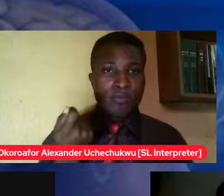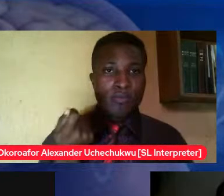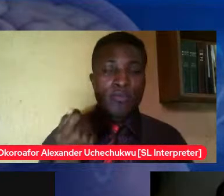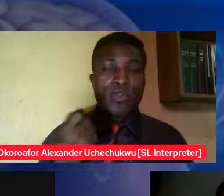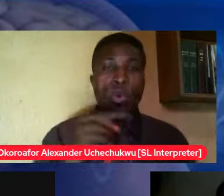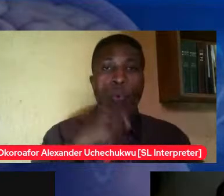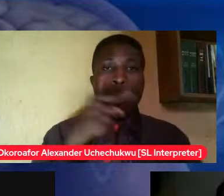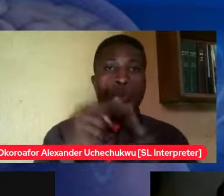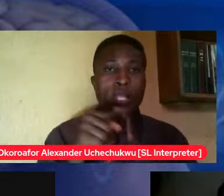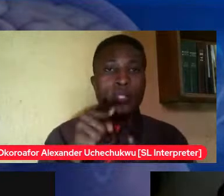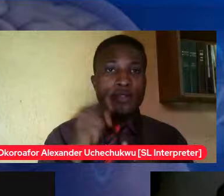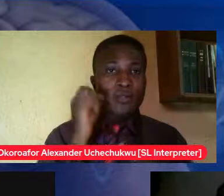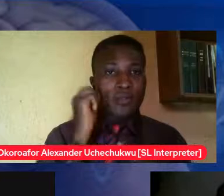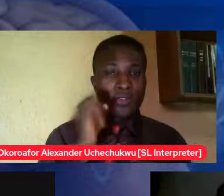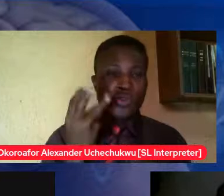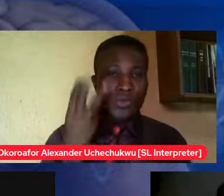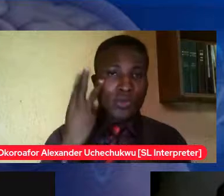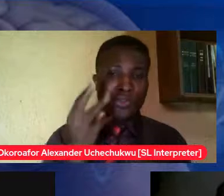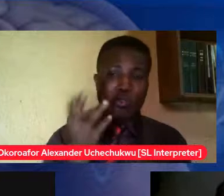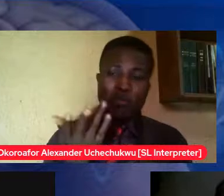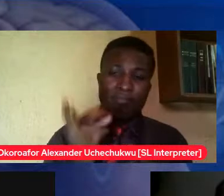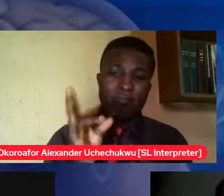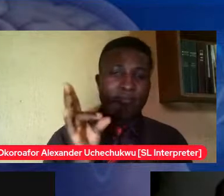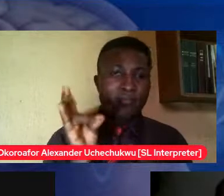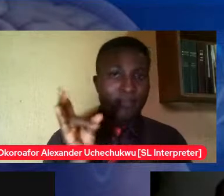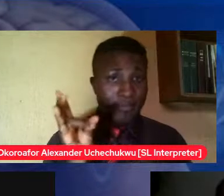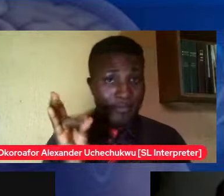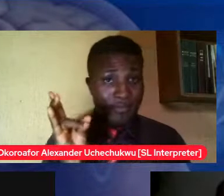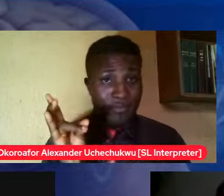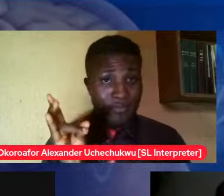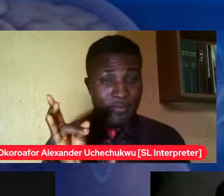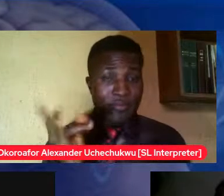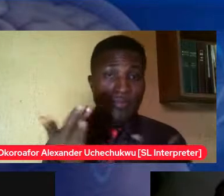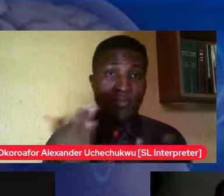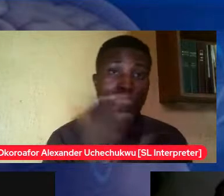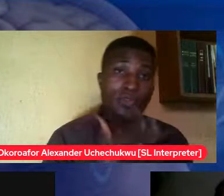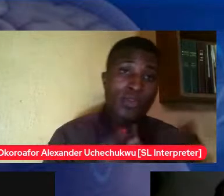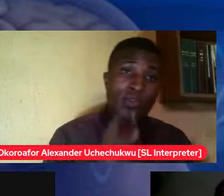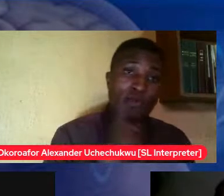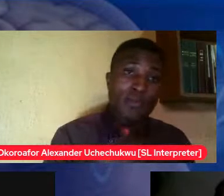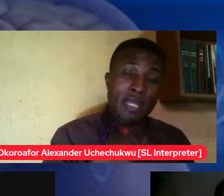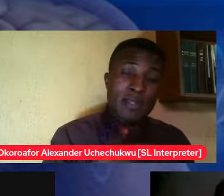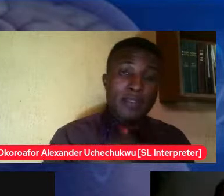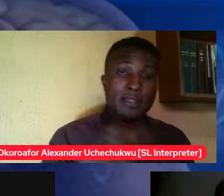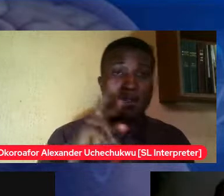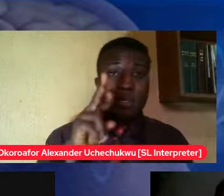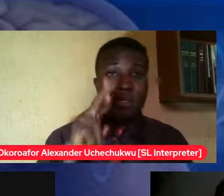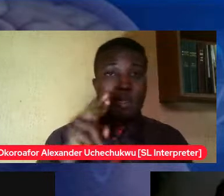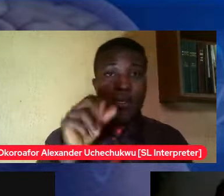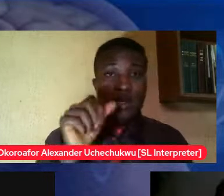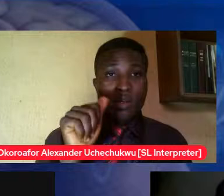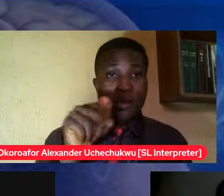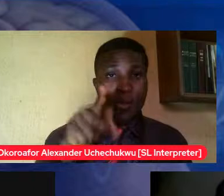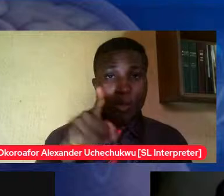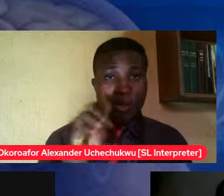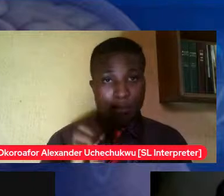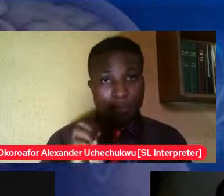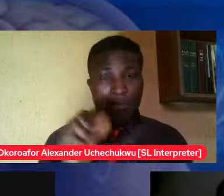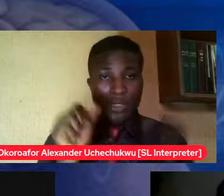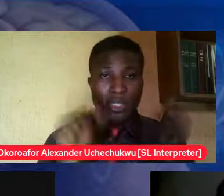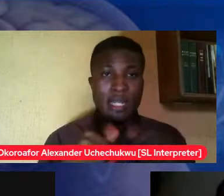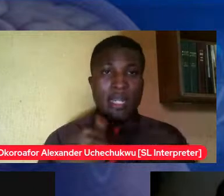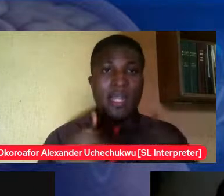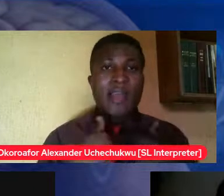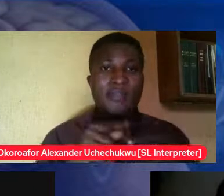sometimes rape can have consequences it makes you hate men or opens your eyes to the place that comes with